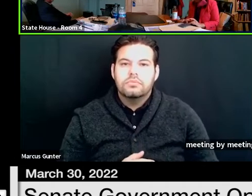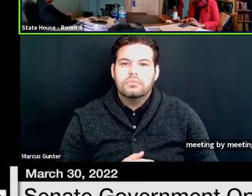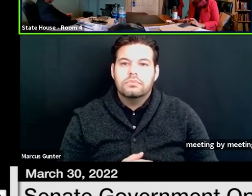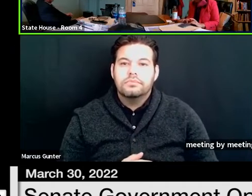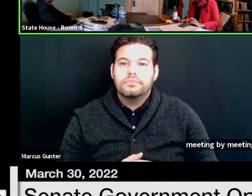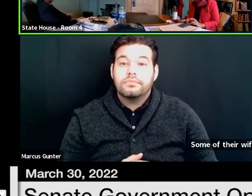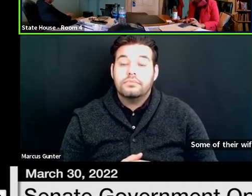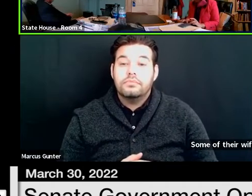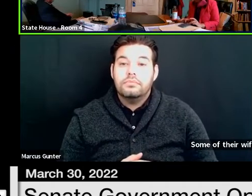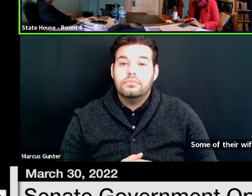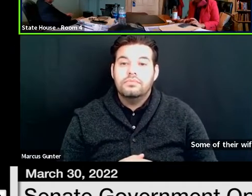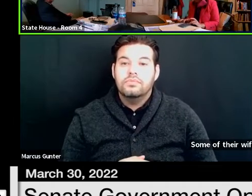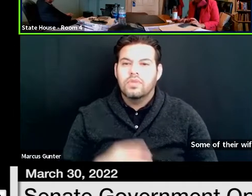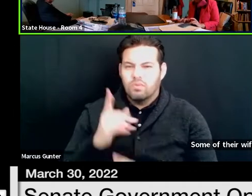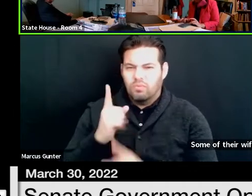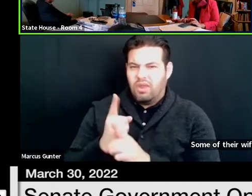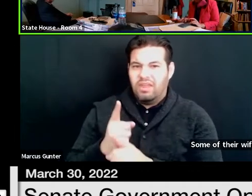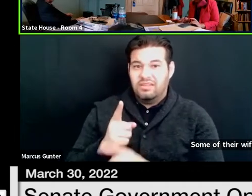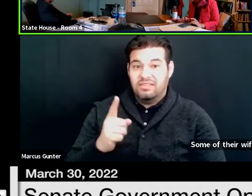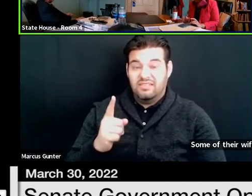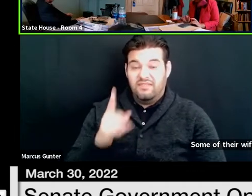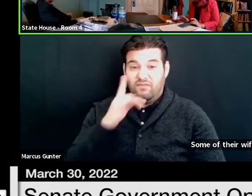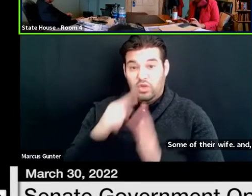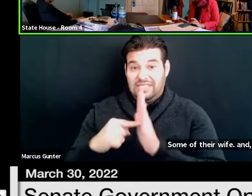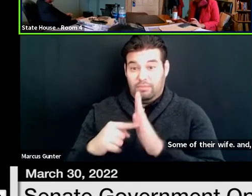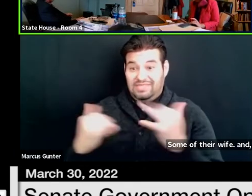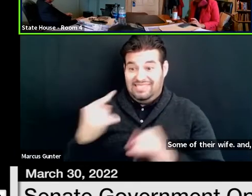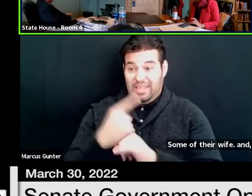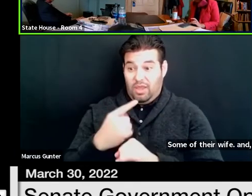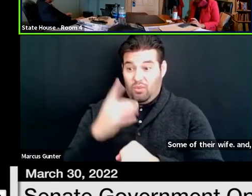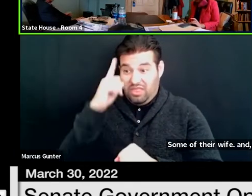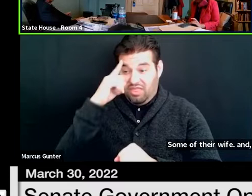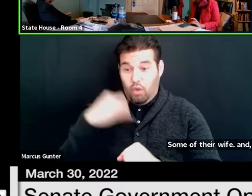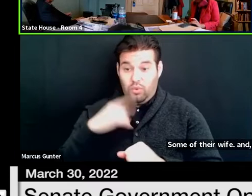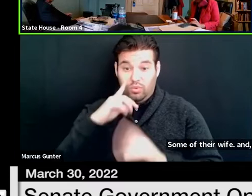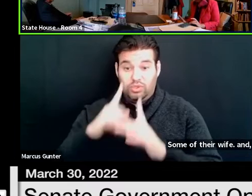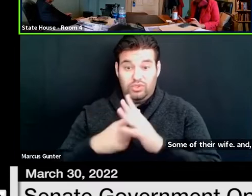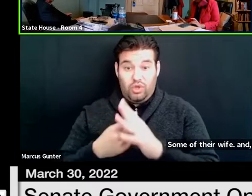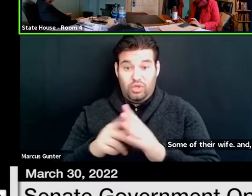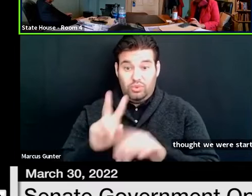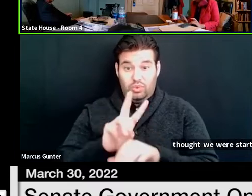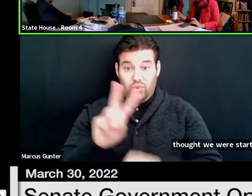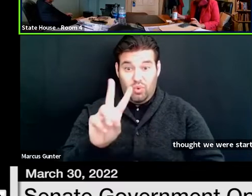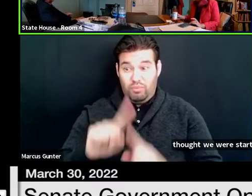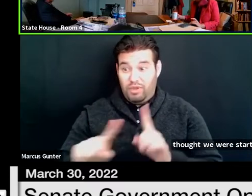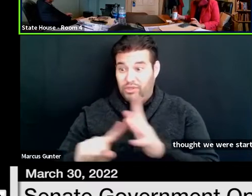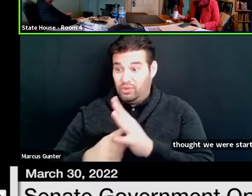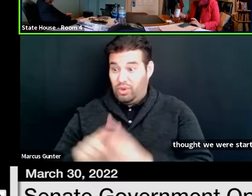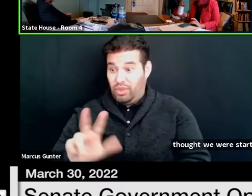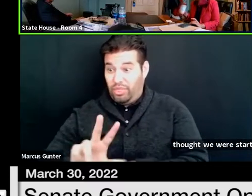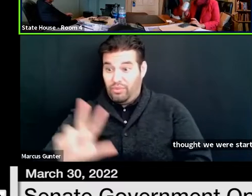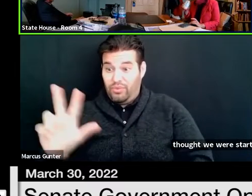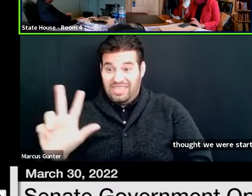example, today, if we thought we were starting at two, and we actually started at three.